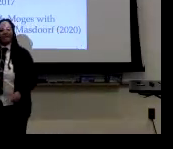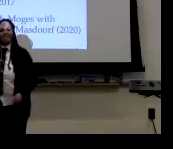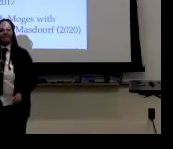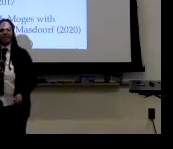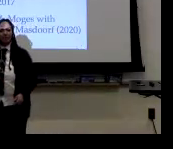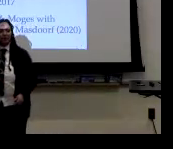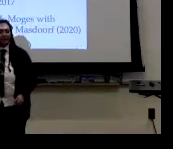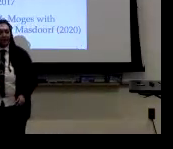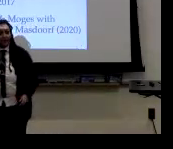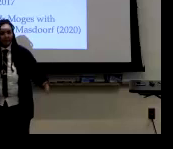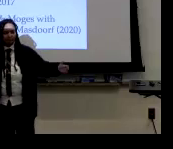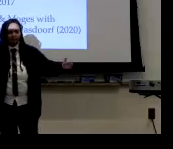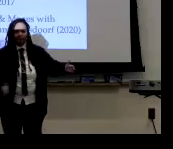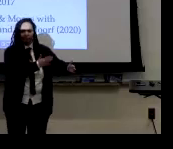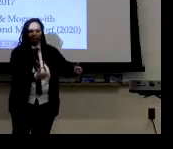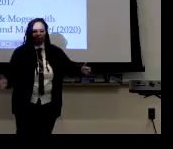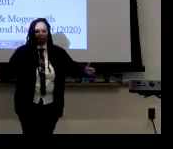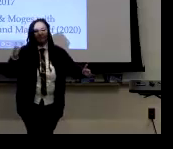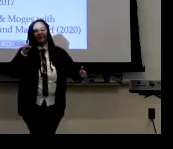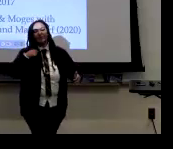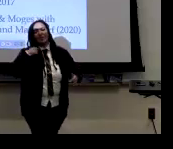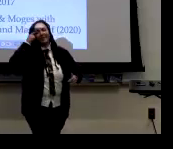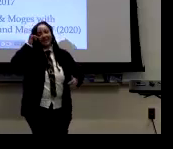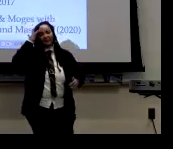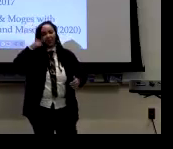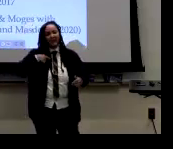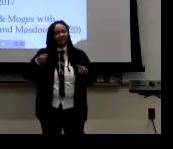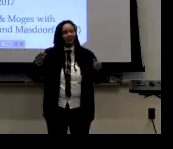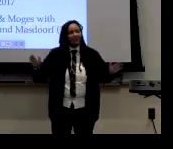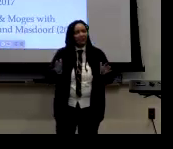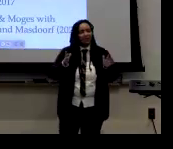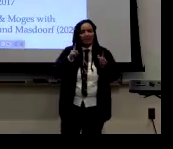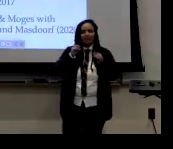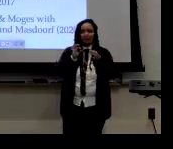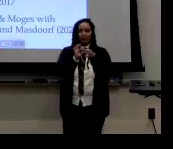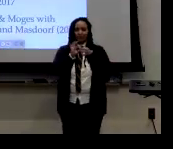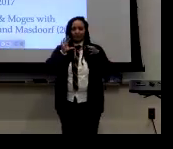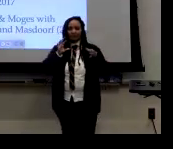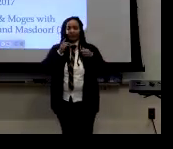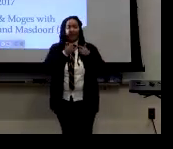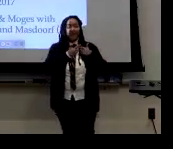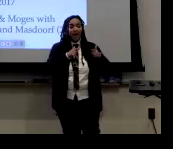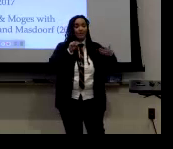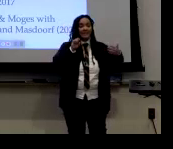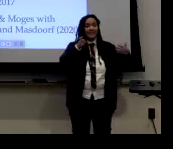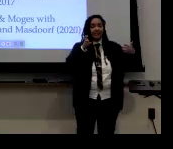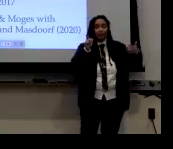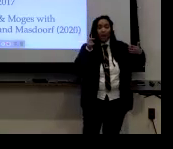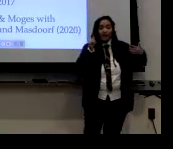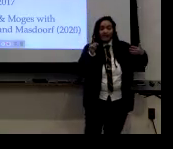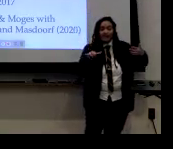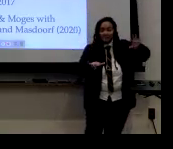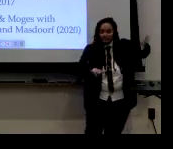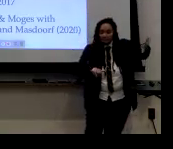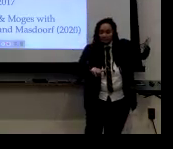fluid people, gay people, and there can be mass gay people. So that's why I encourage you to, you know, it's